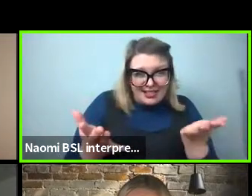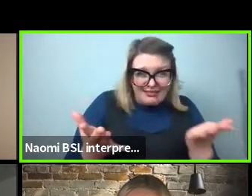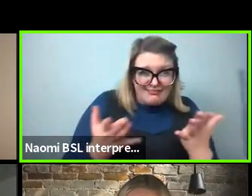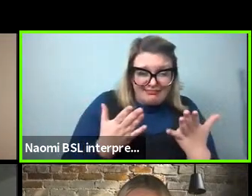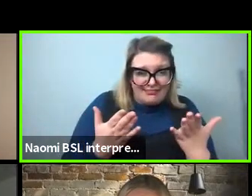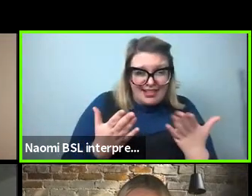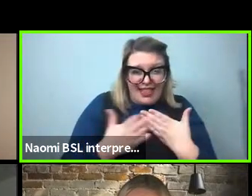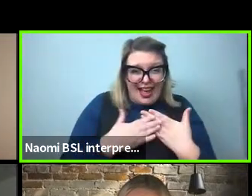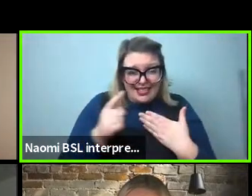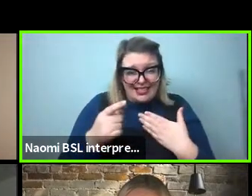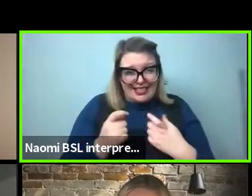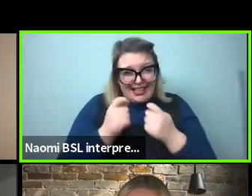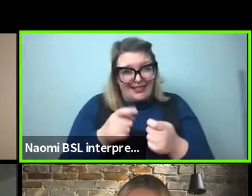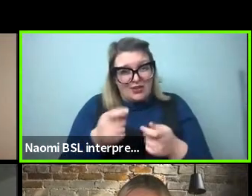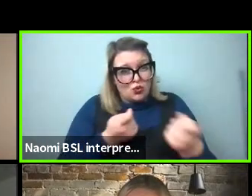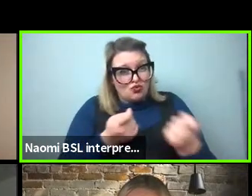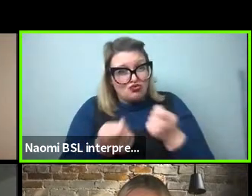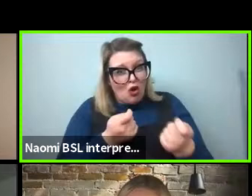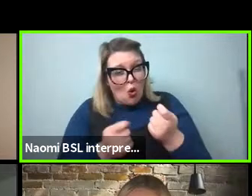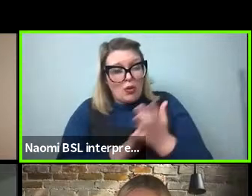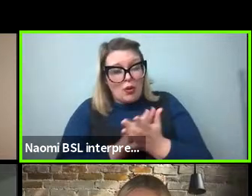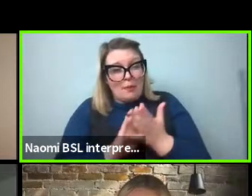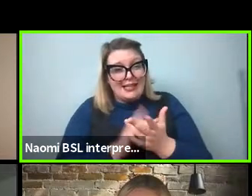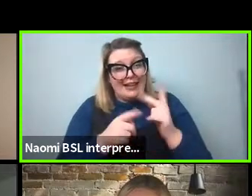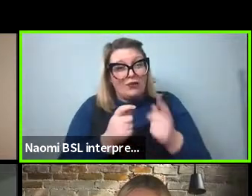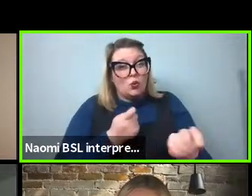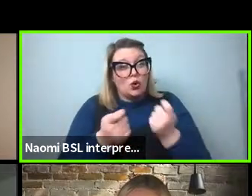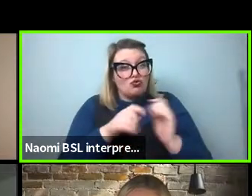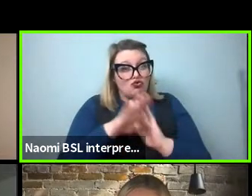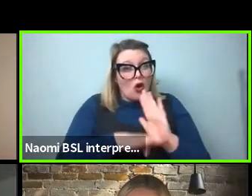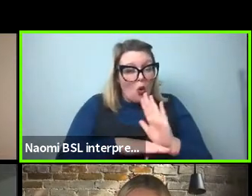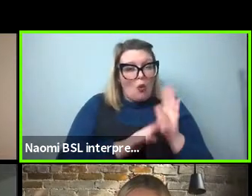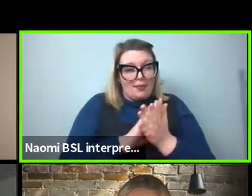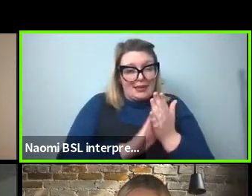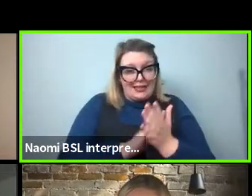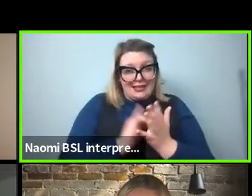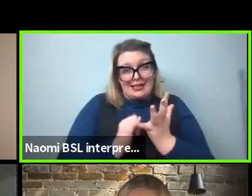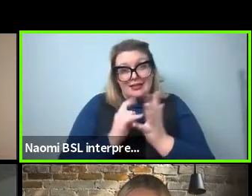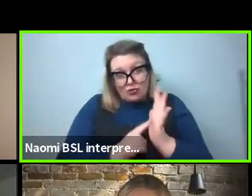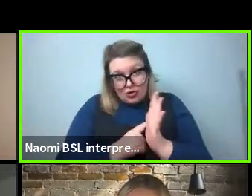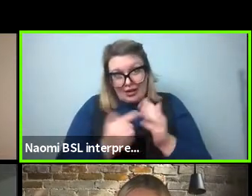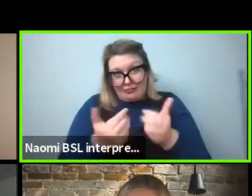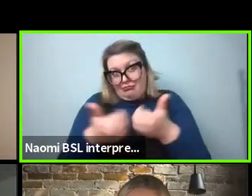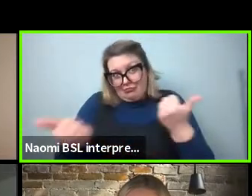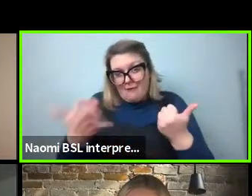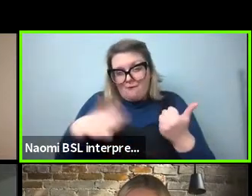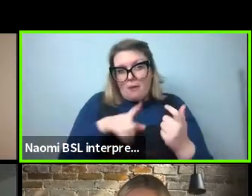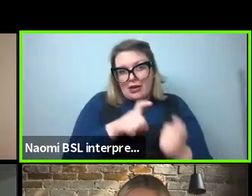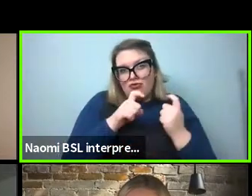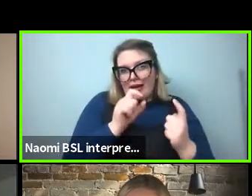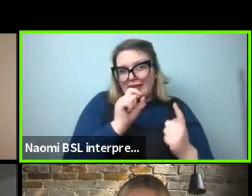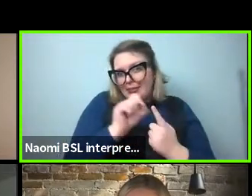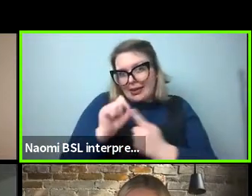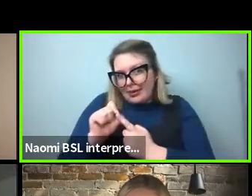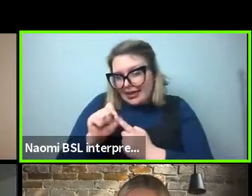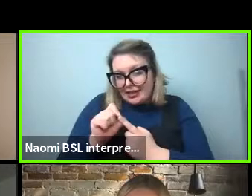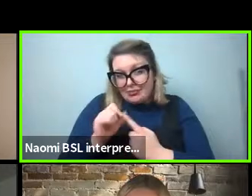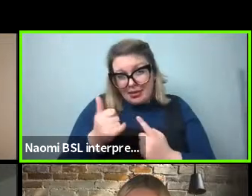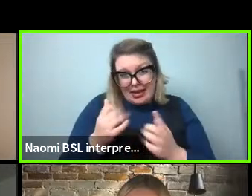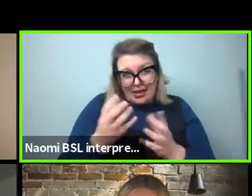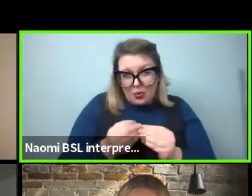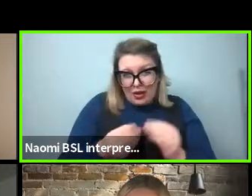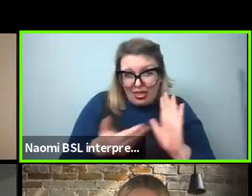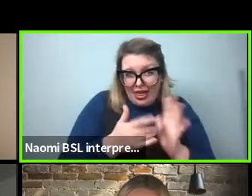for example, making sure the subject was separated from the extracted PP by an adverb, say,